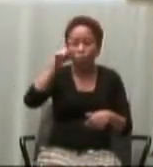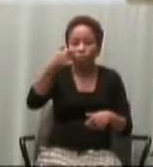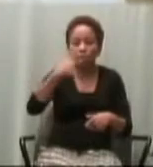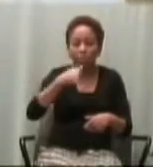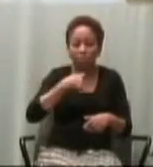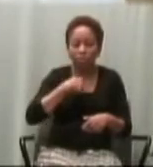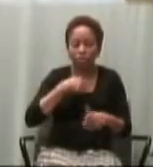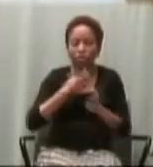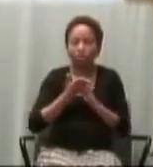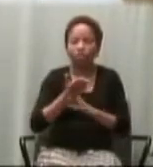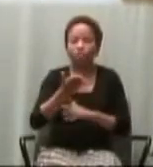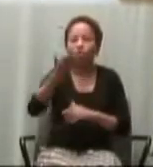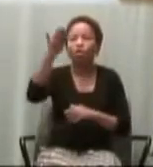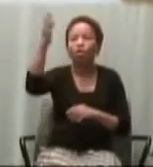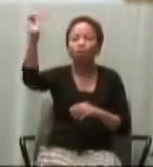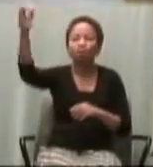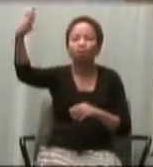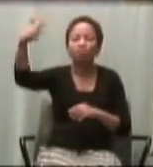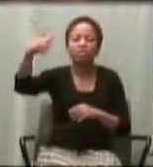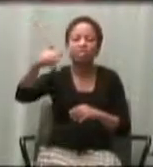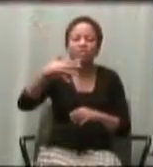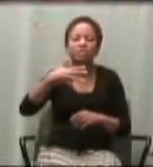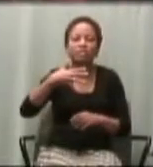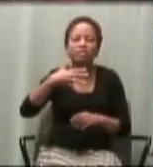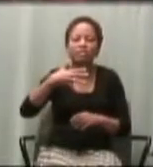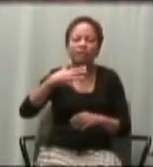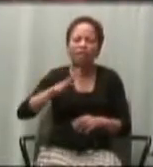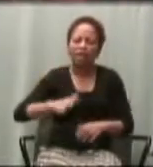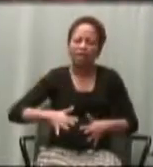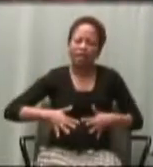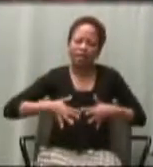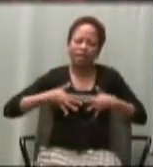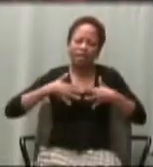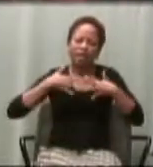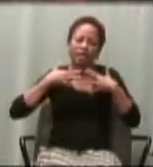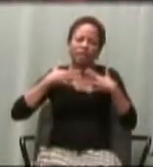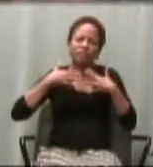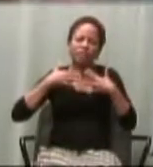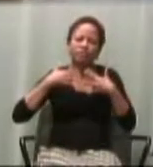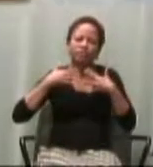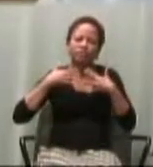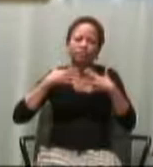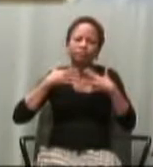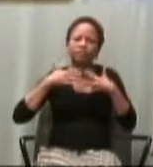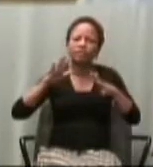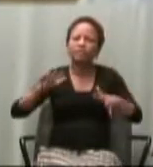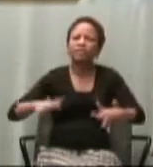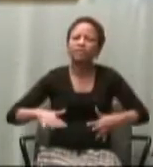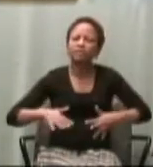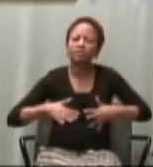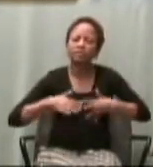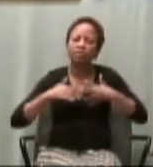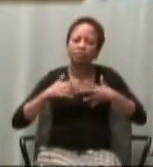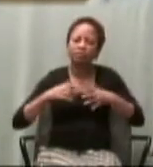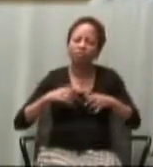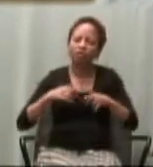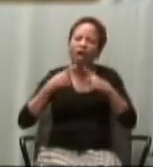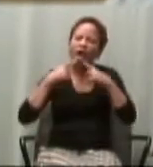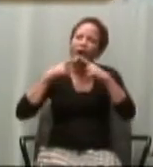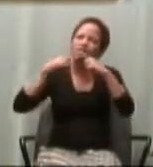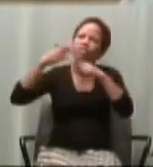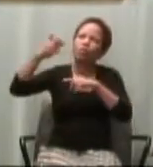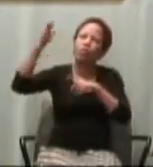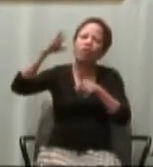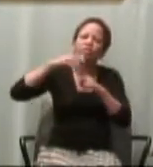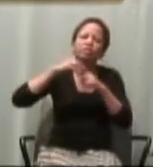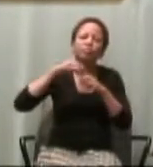calls us to a commitment to life and responds to God in a particular way of fidelity and faith